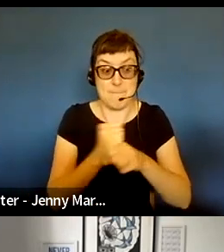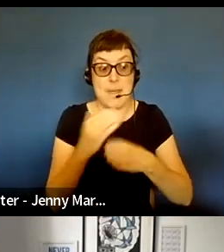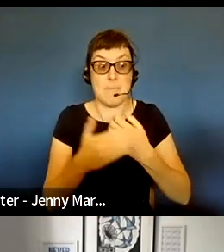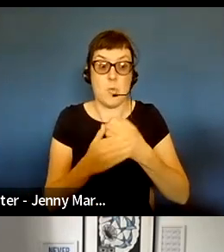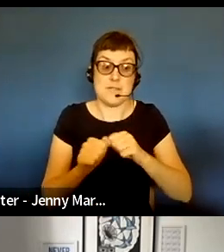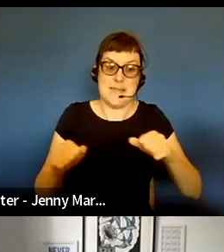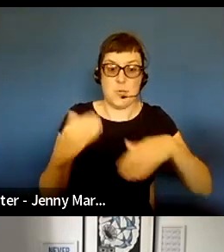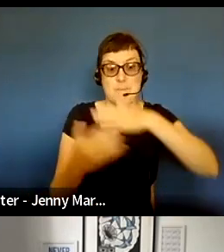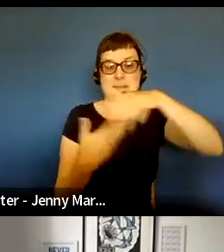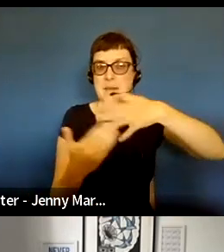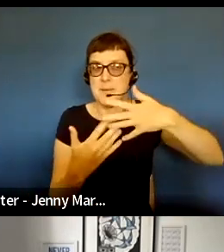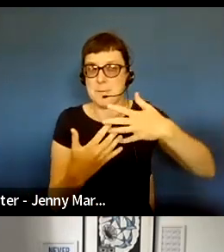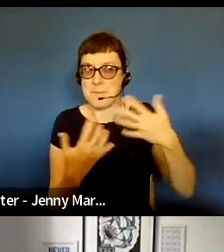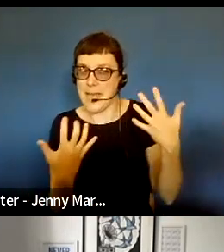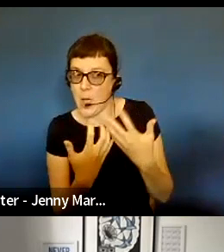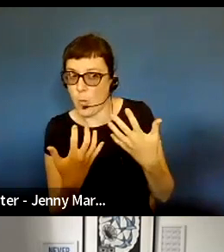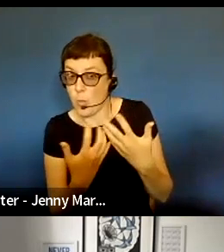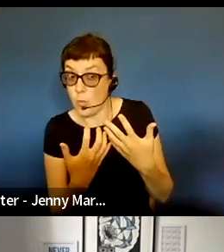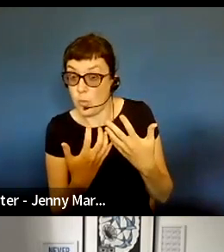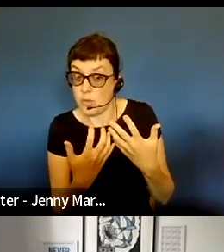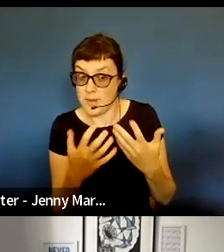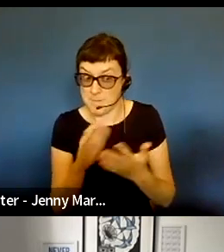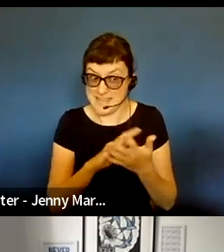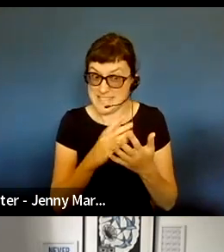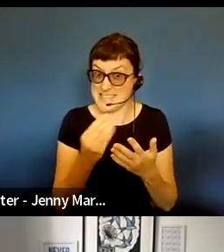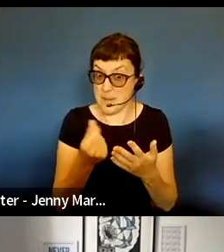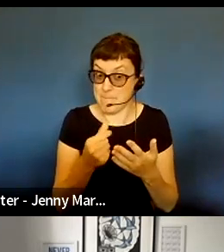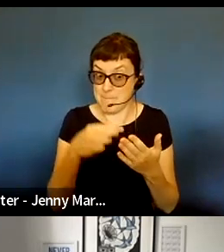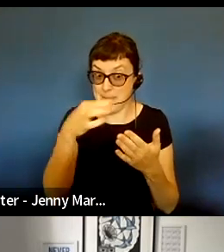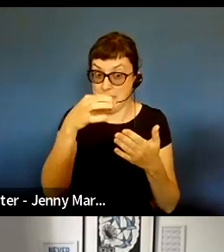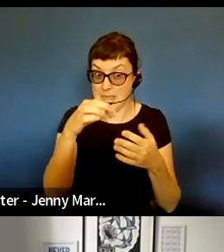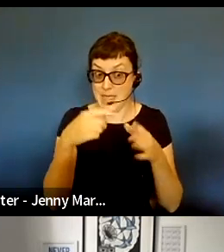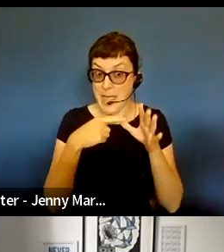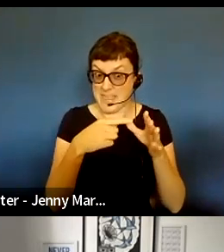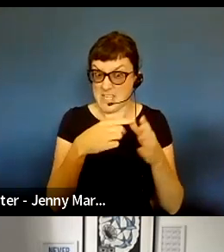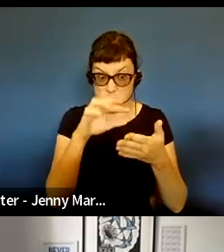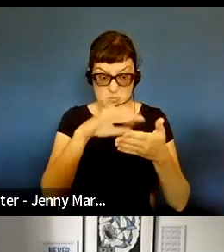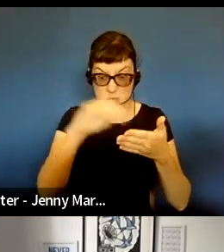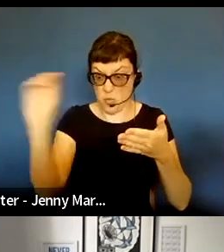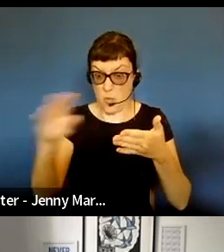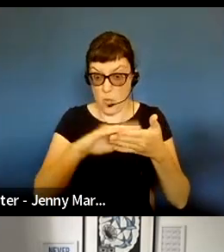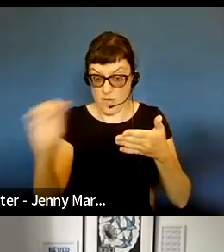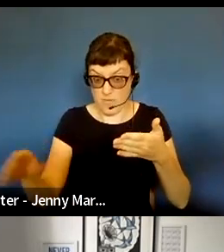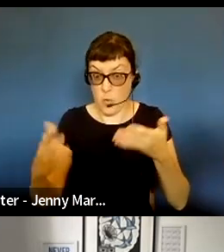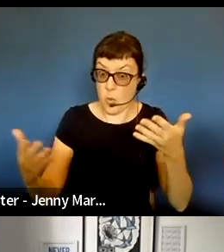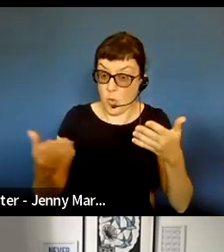up. How would you have done that? Would you have had to deselect some chosen apps or would you have been able to offer more bursaries?